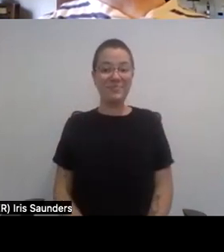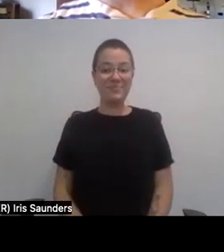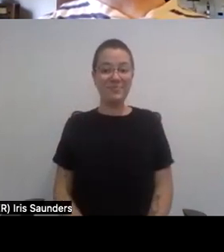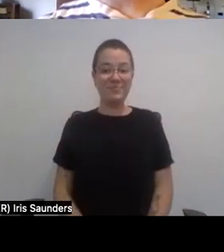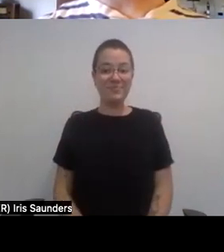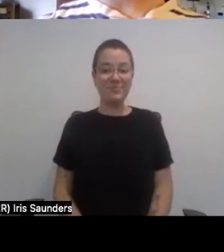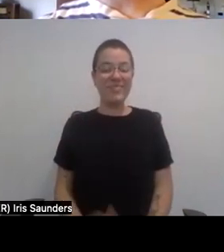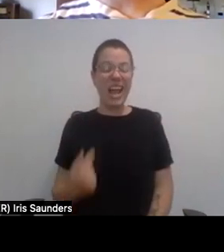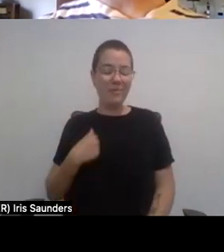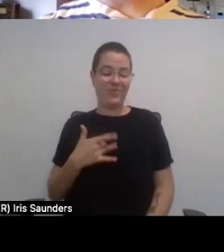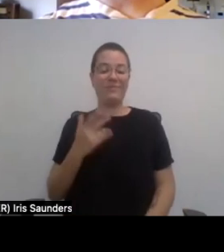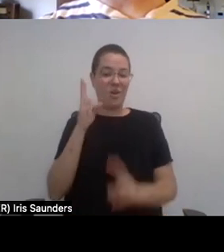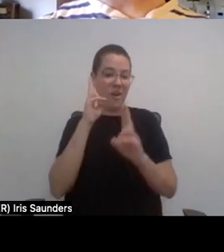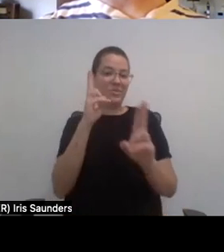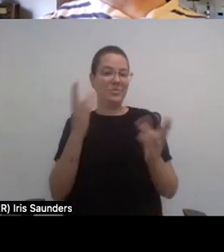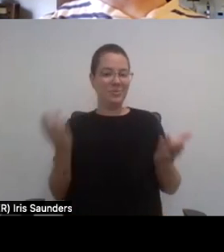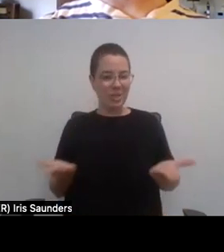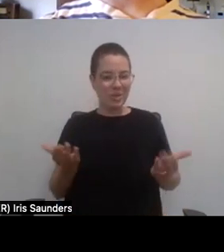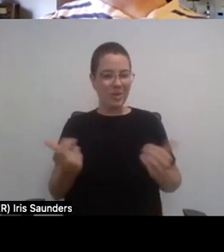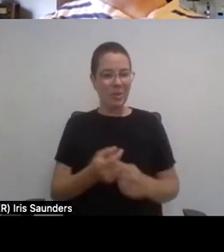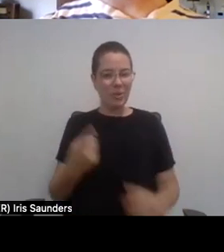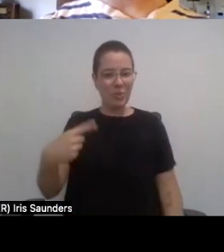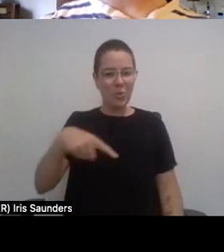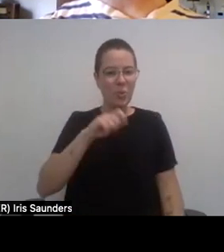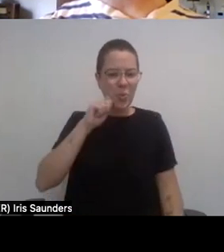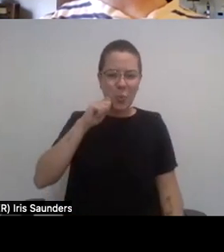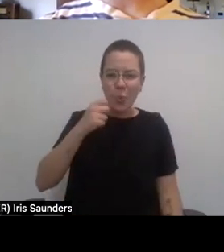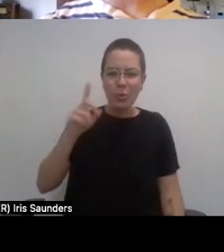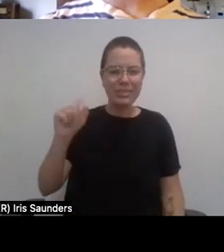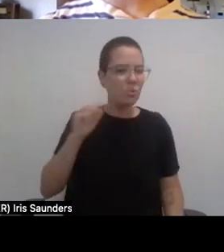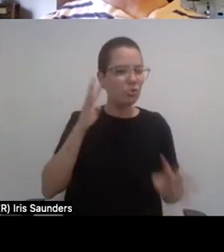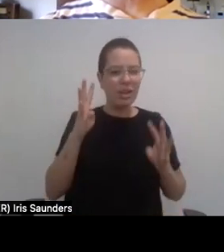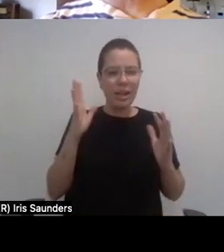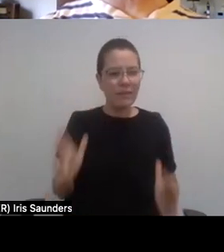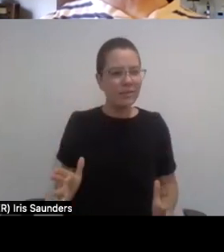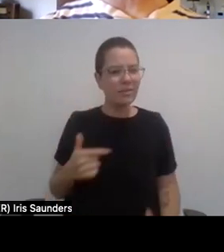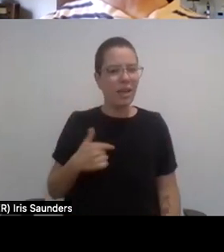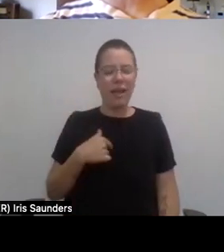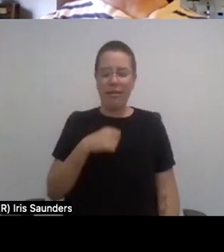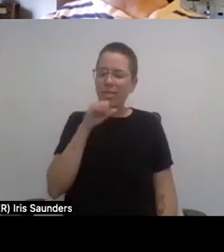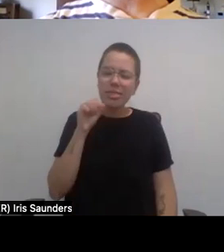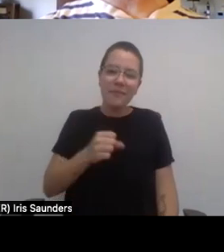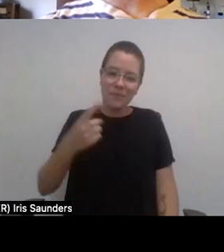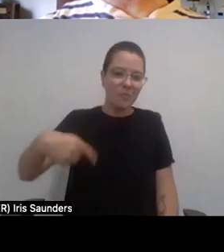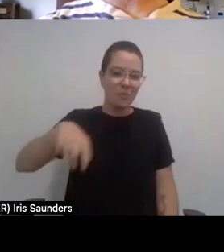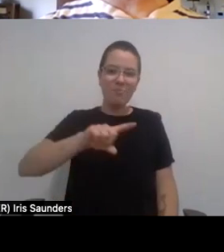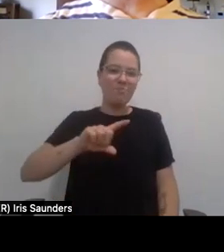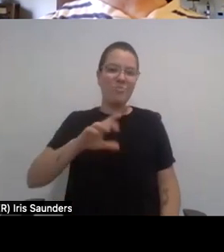I'm honored to be here. There are so many cool disabled creatives. And, you know, I love what you guys all do here.